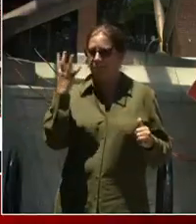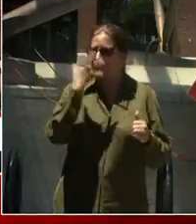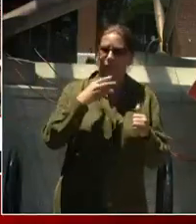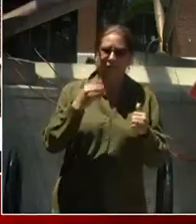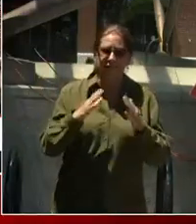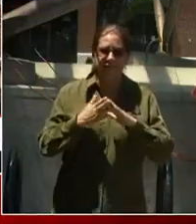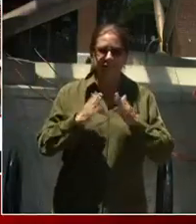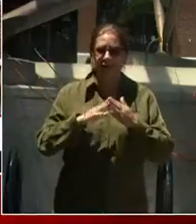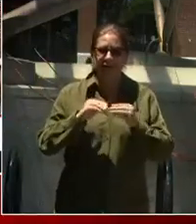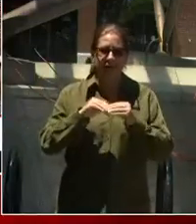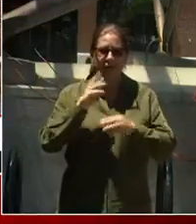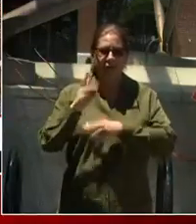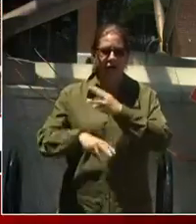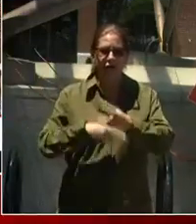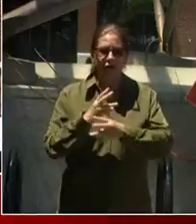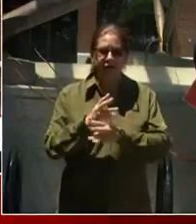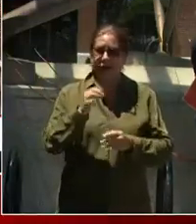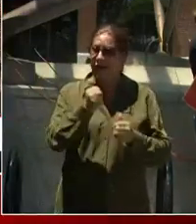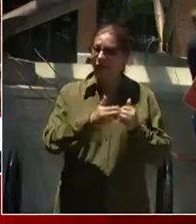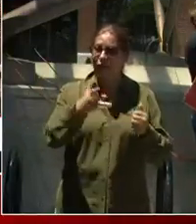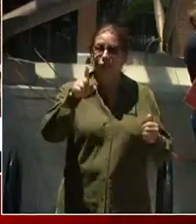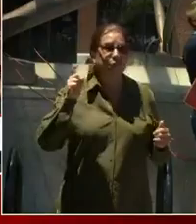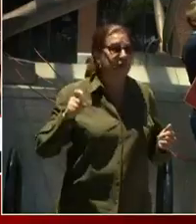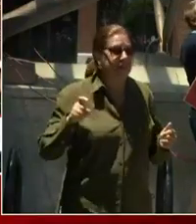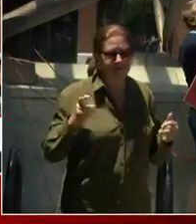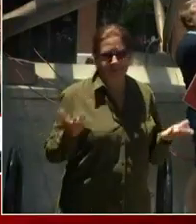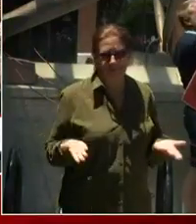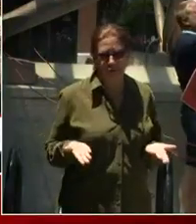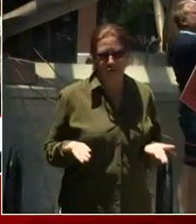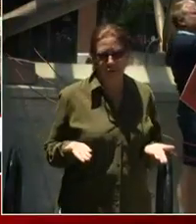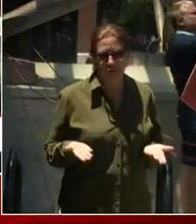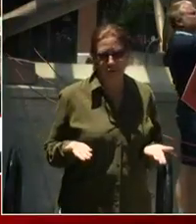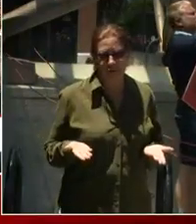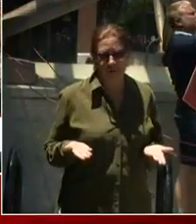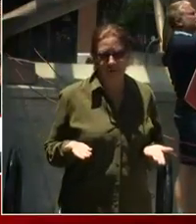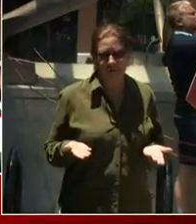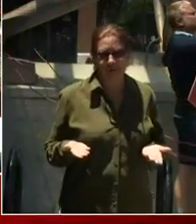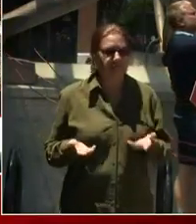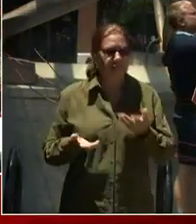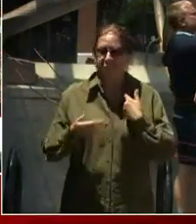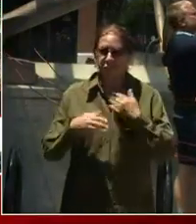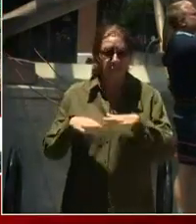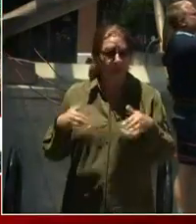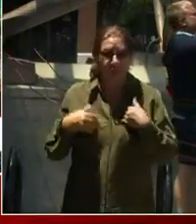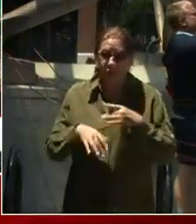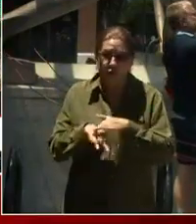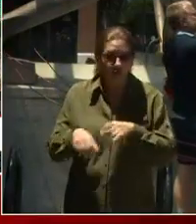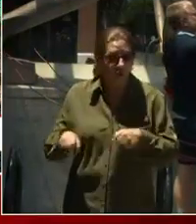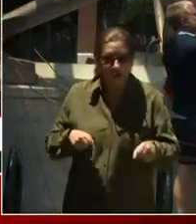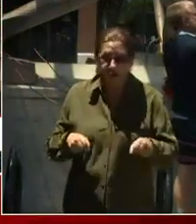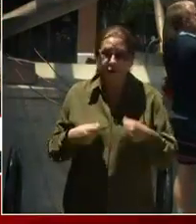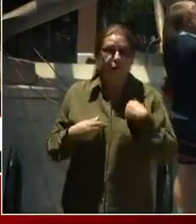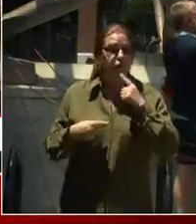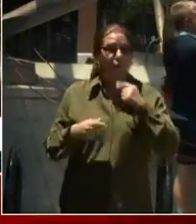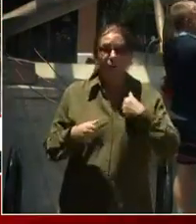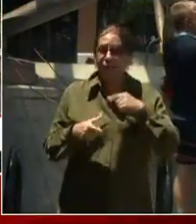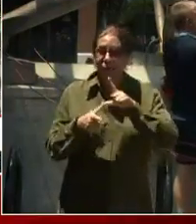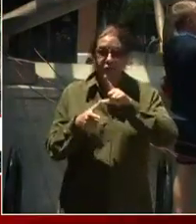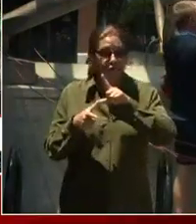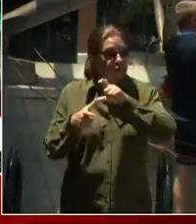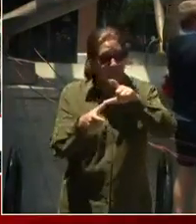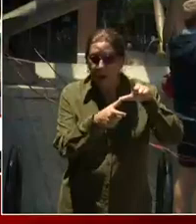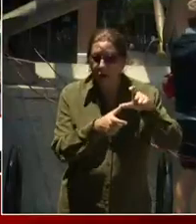Exactly! We've got everything you need here. And we don't have earthquakes, tornadoes, hurricanes. We only have a little